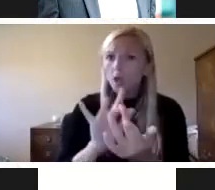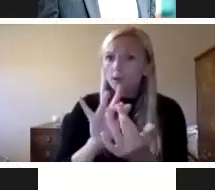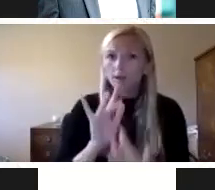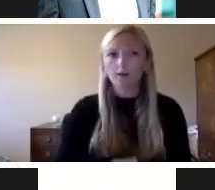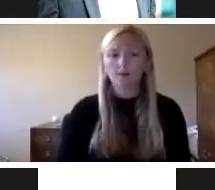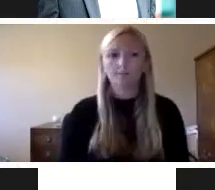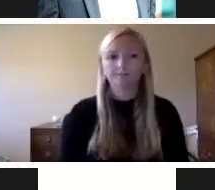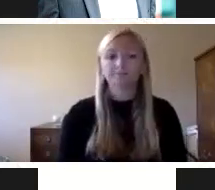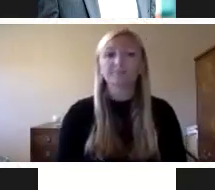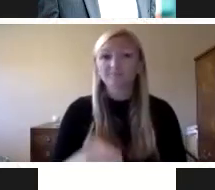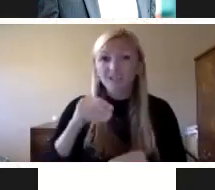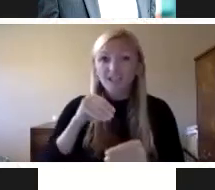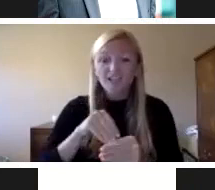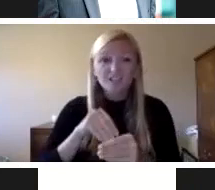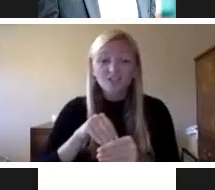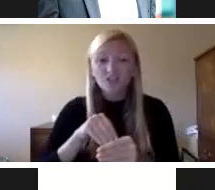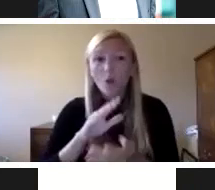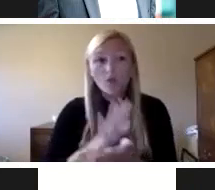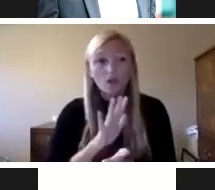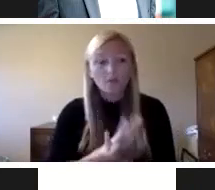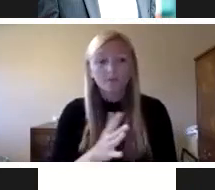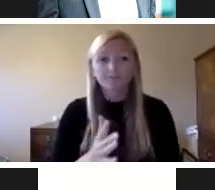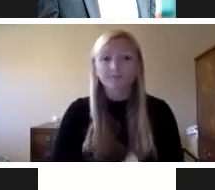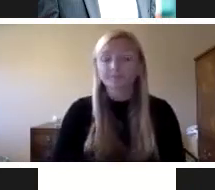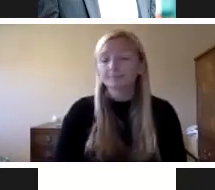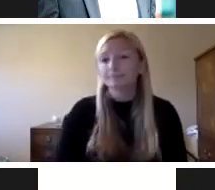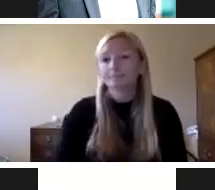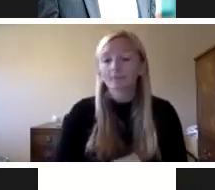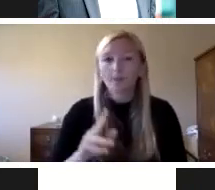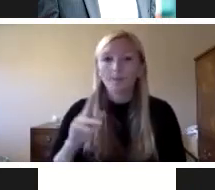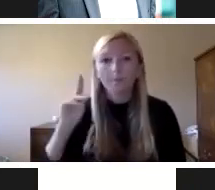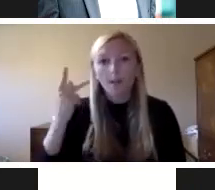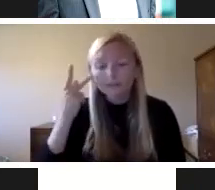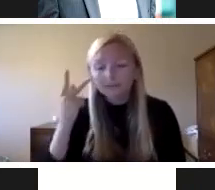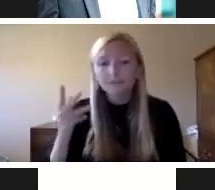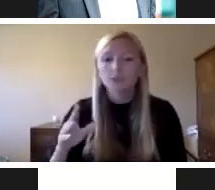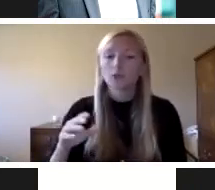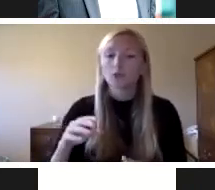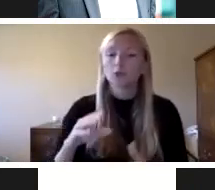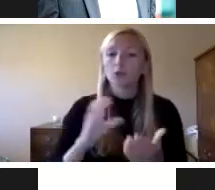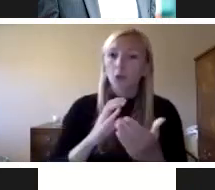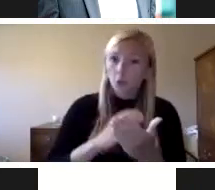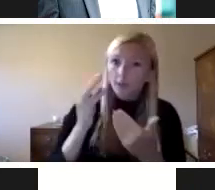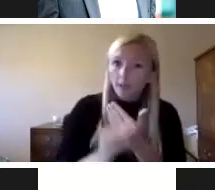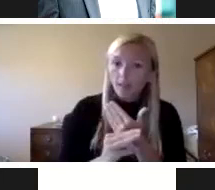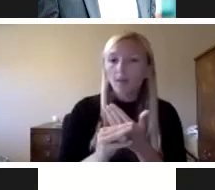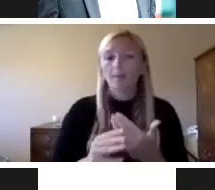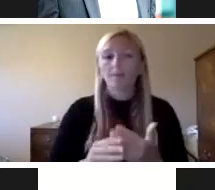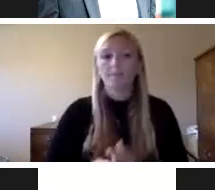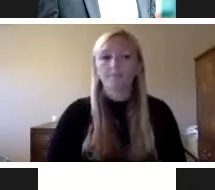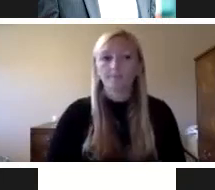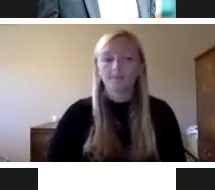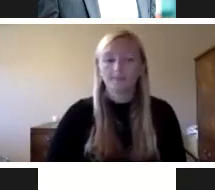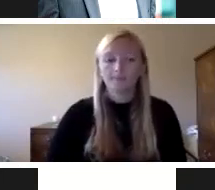What type of internal documents do they maybe need to have in place? Policies, protocols, curriculum directives, memorandums of understanding.